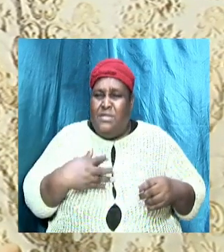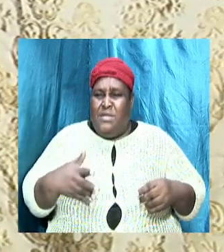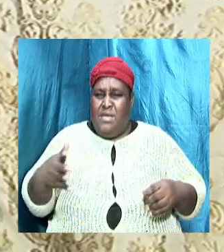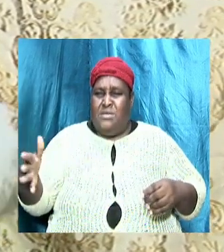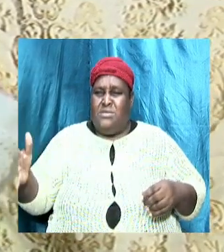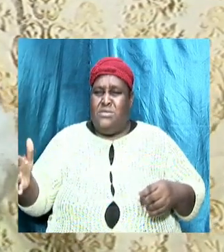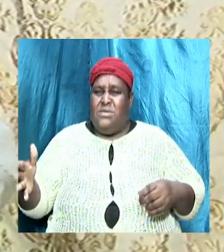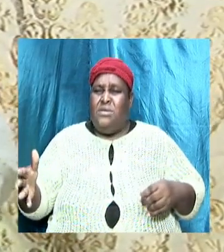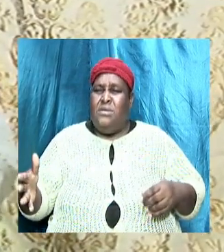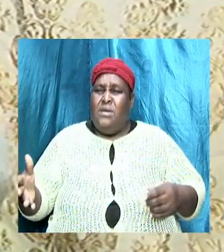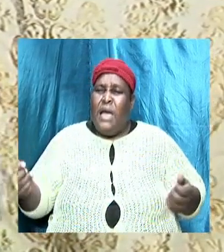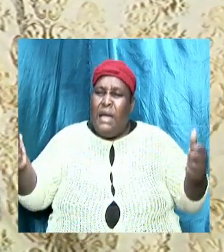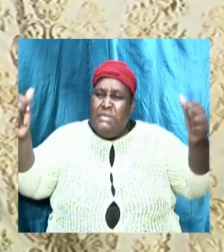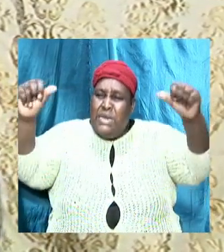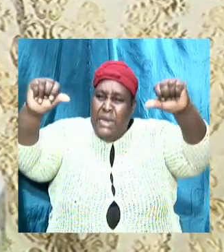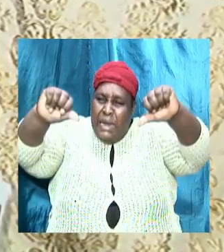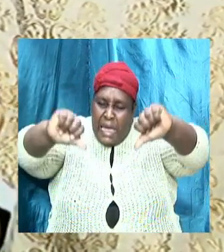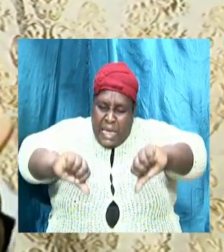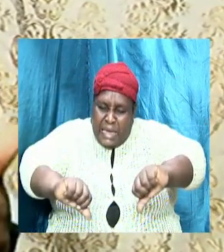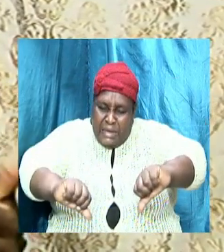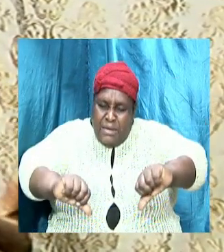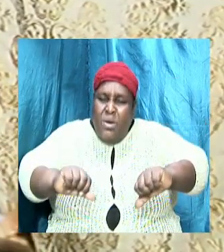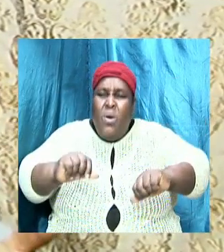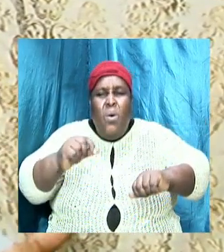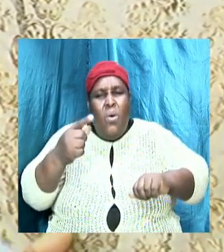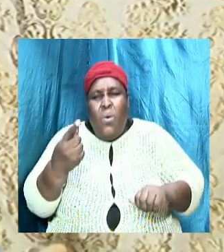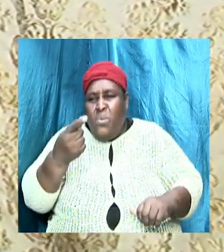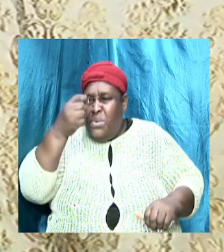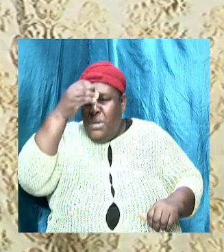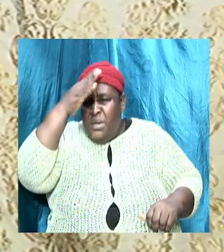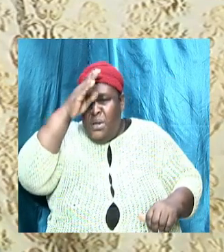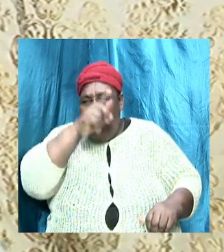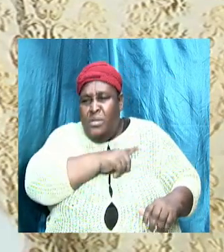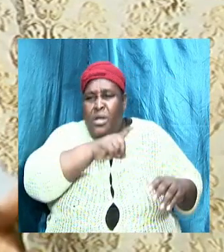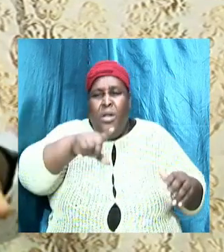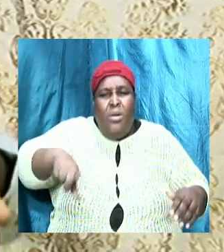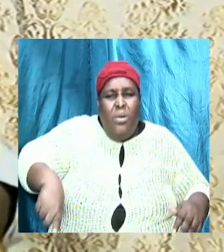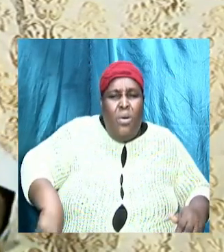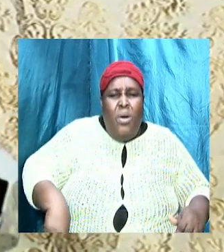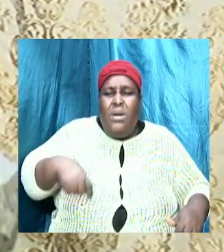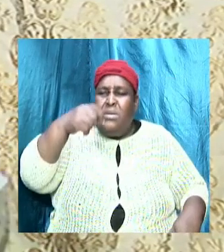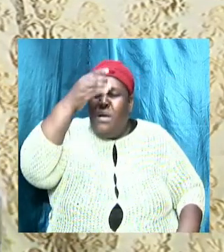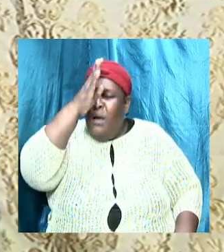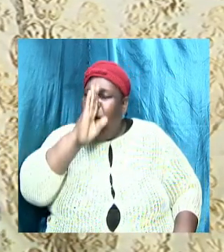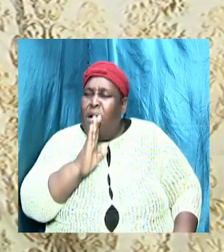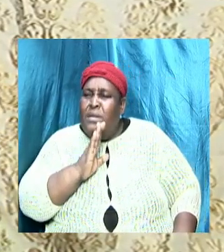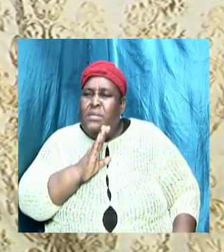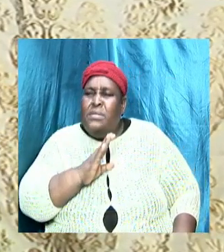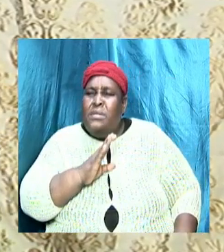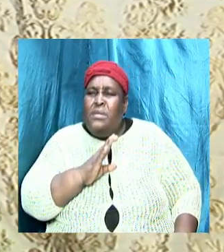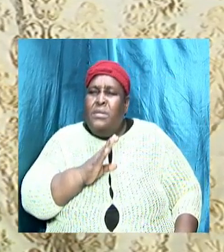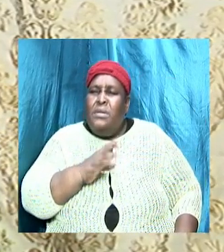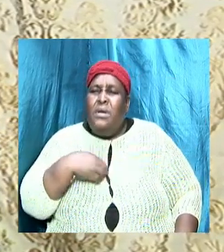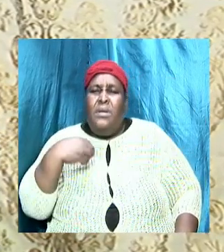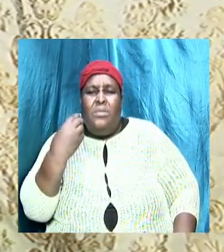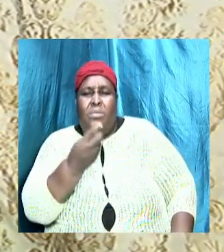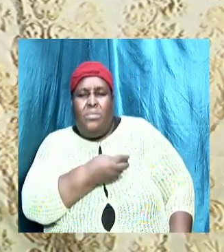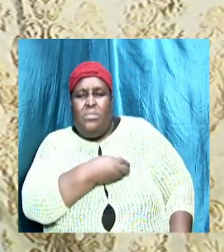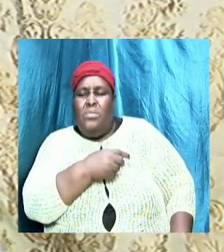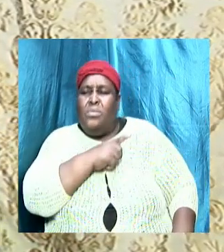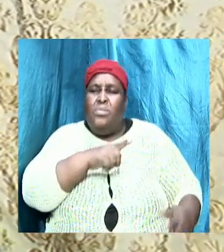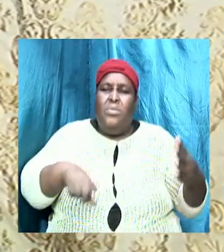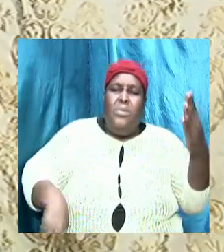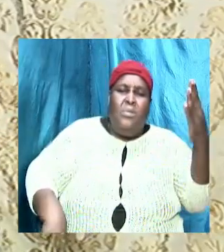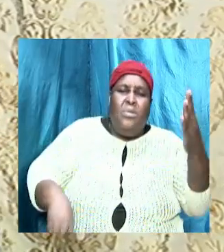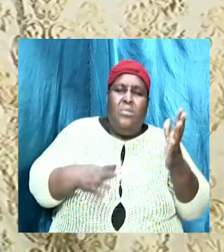to sin and just behave as if it is nothing and denying the holy Lord God and our